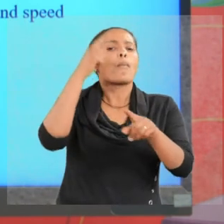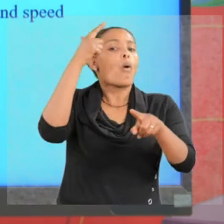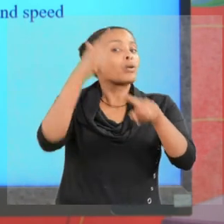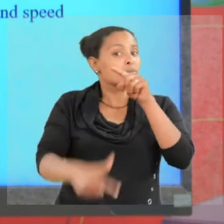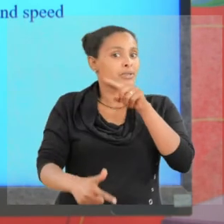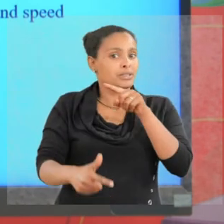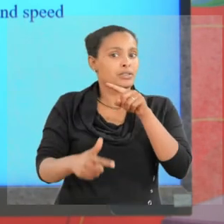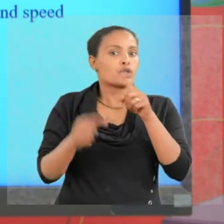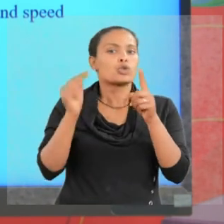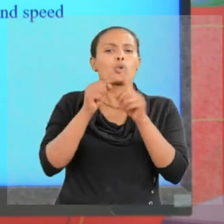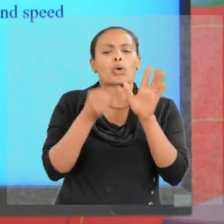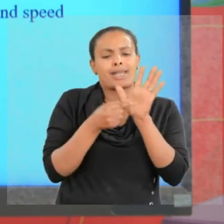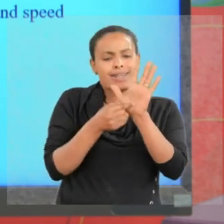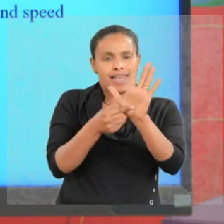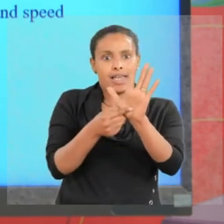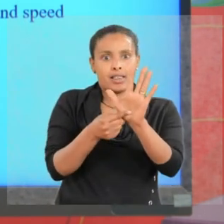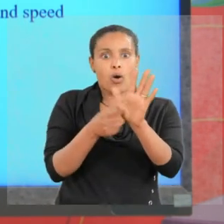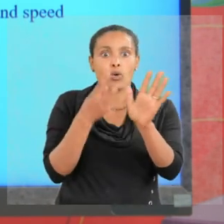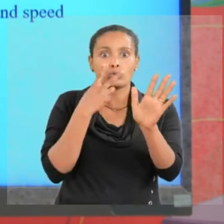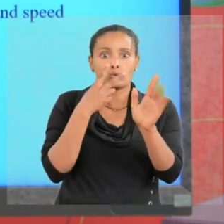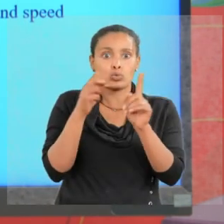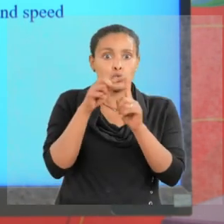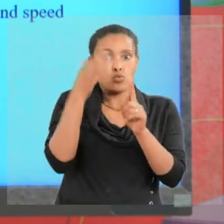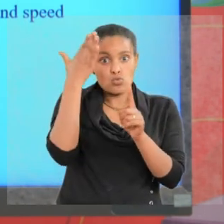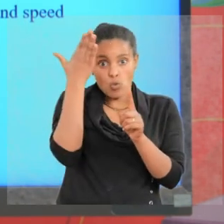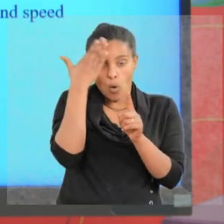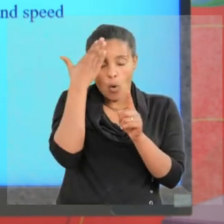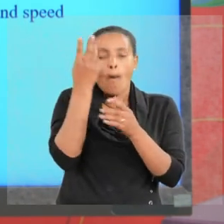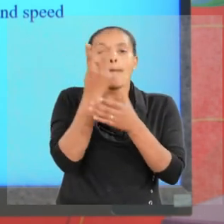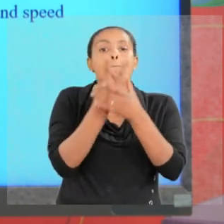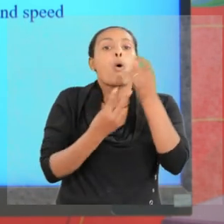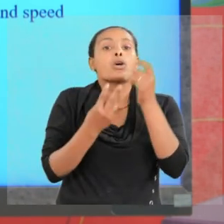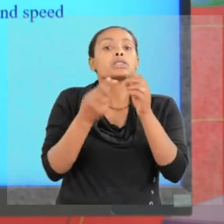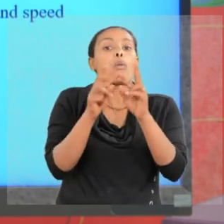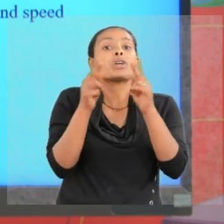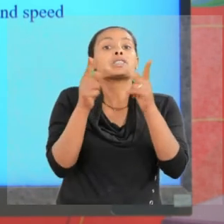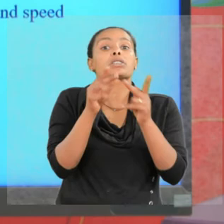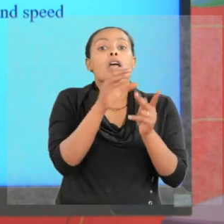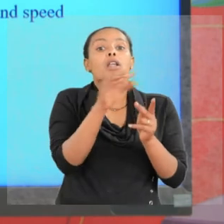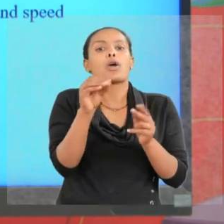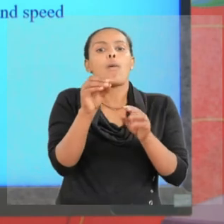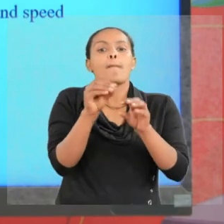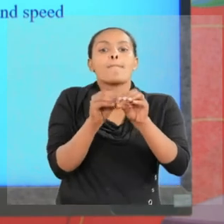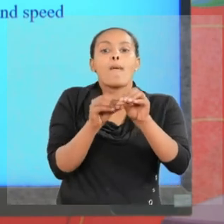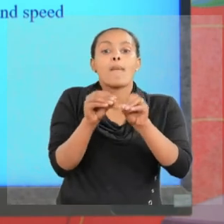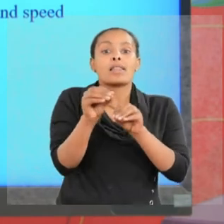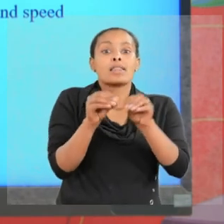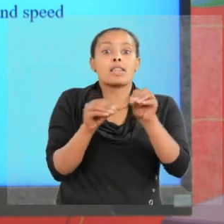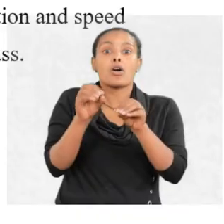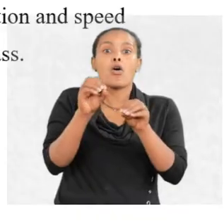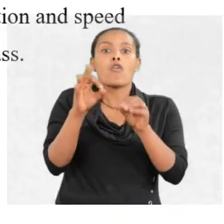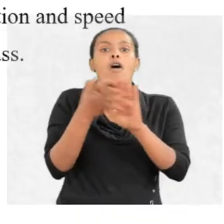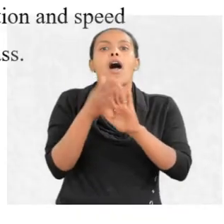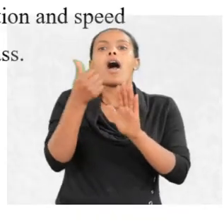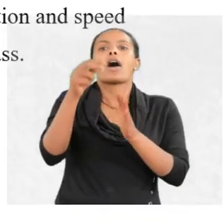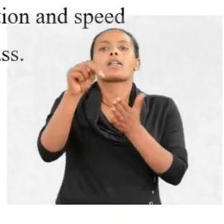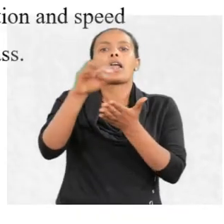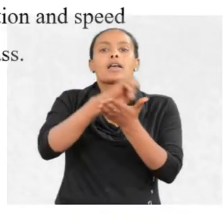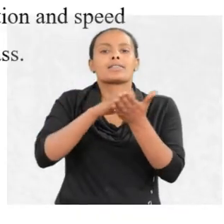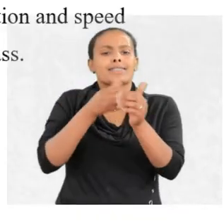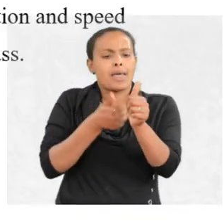to indicate, to know both position and momentum of an electron